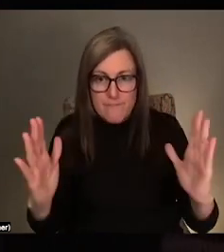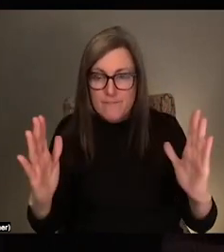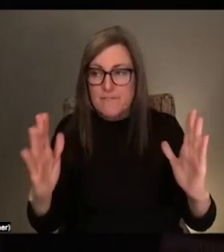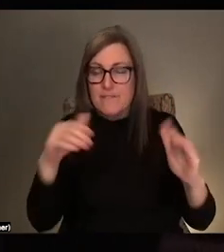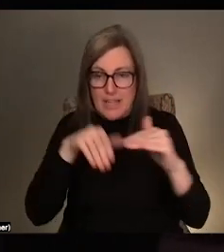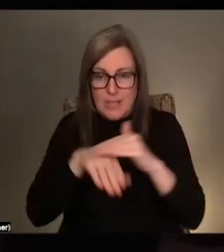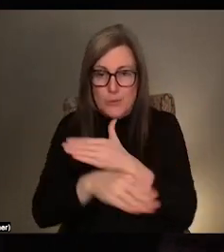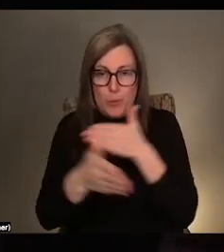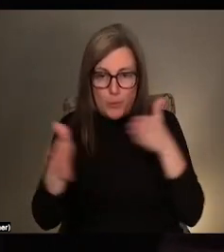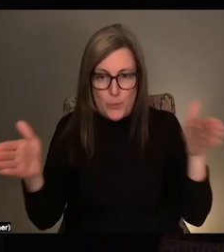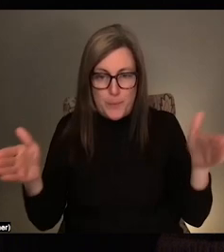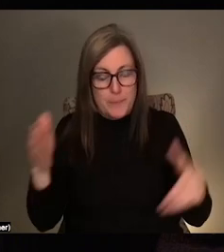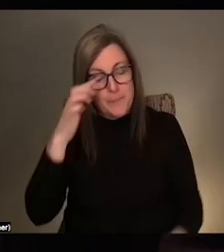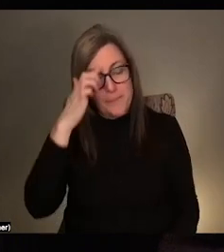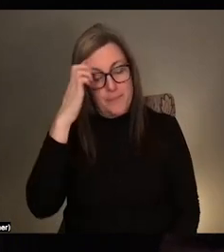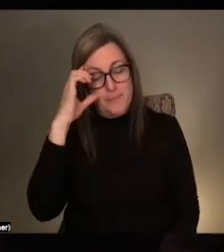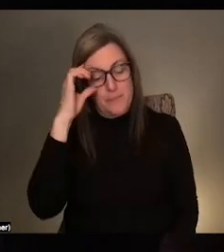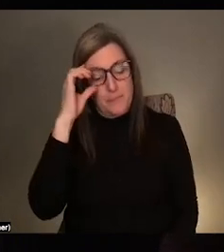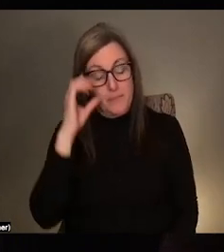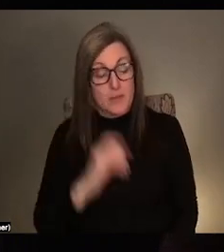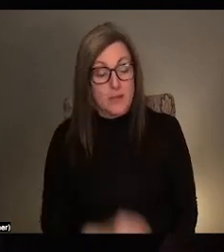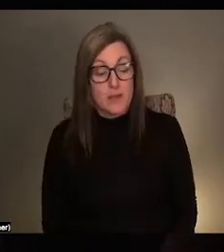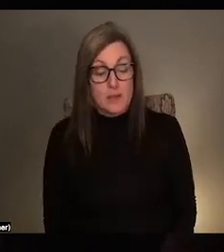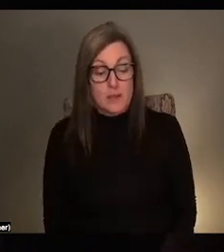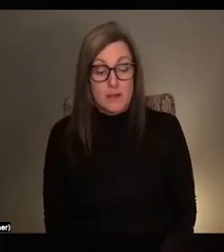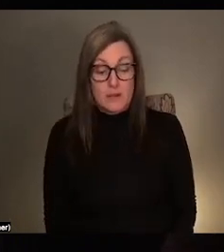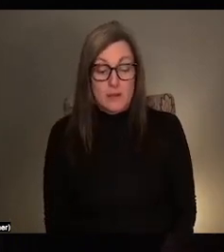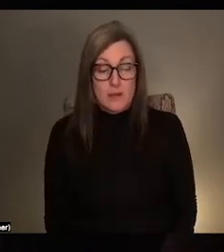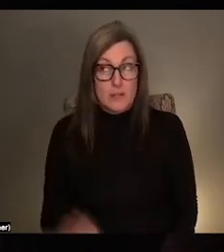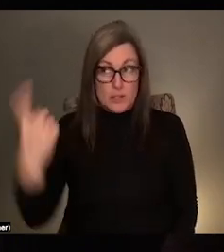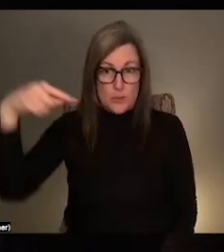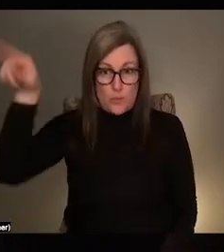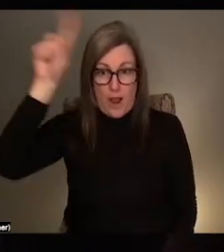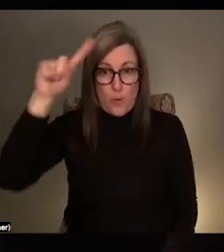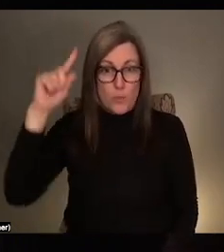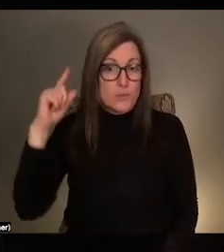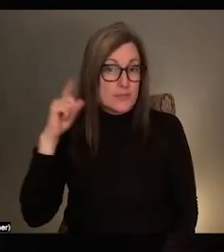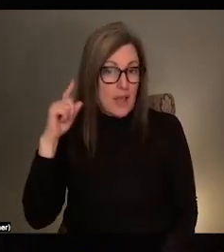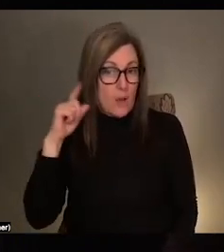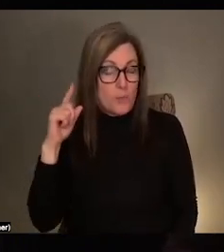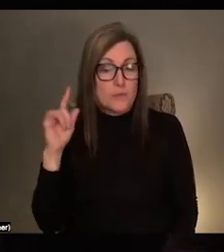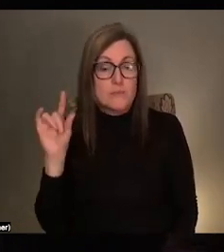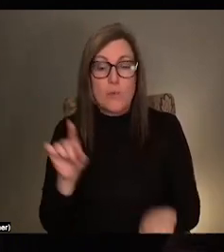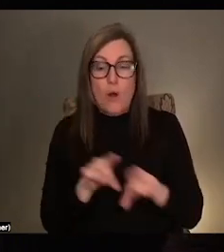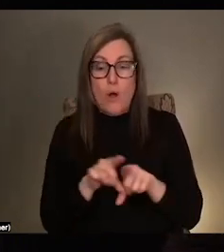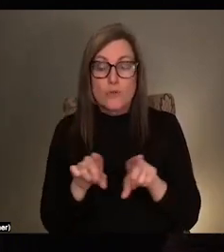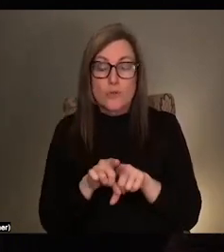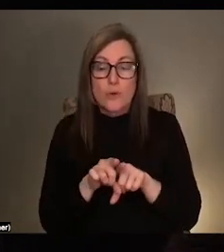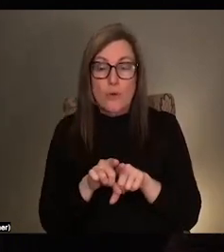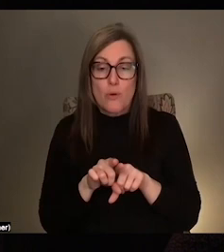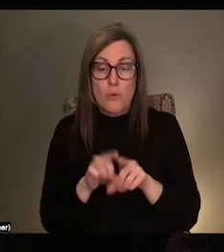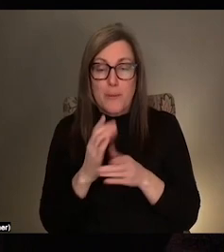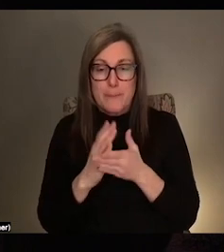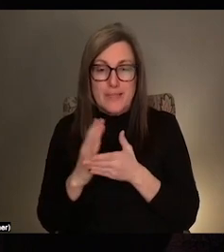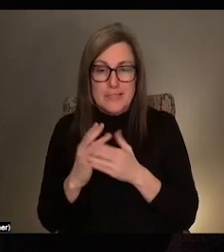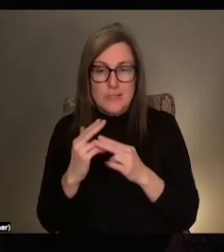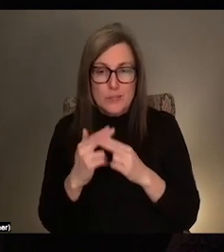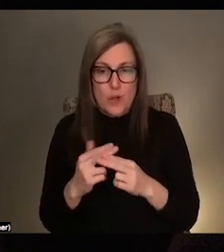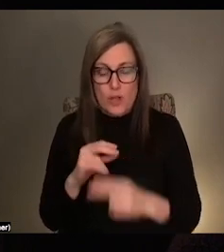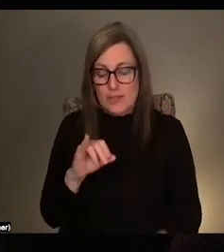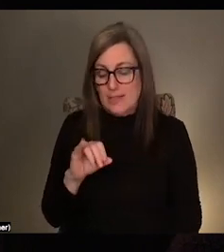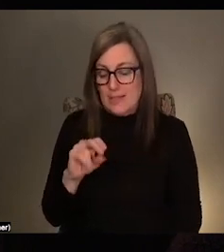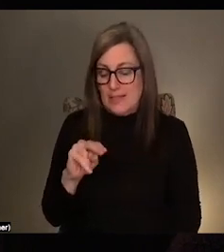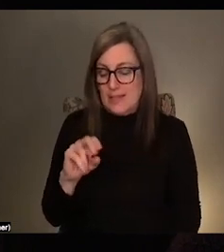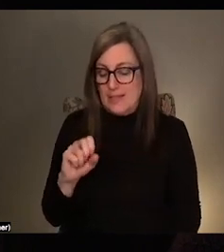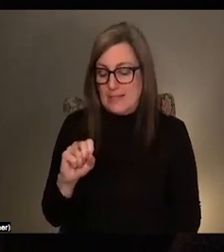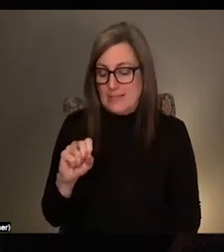So apart from Surround Sound, there are these pieces called institutional seat and